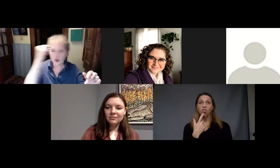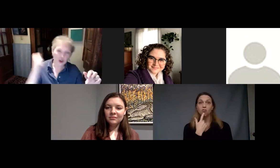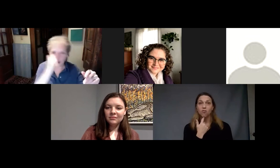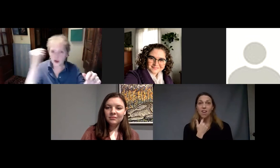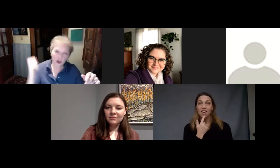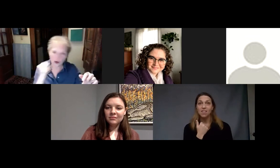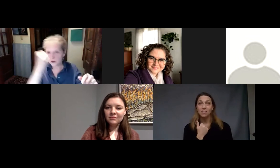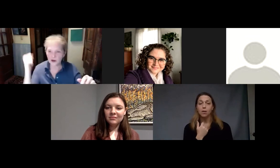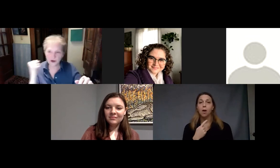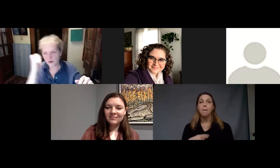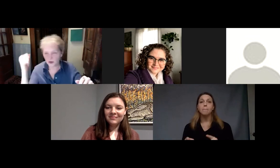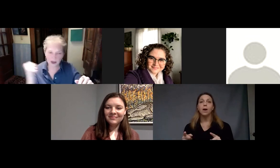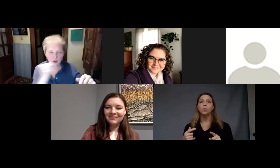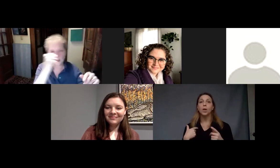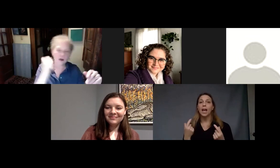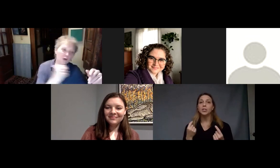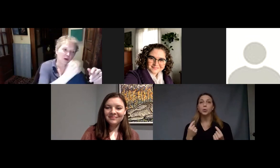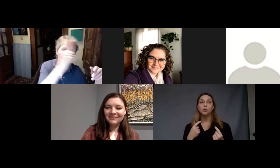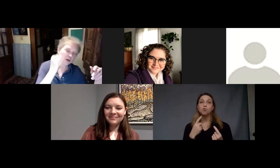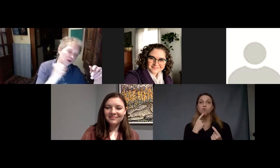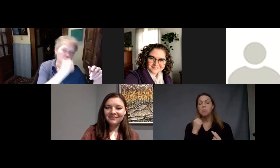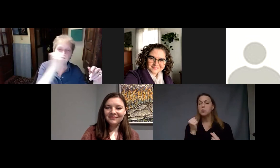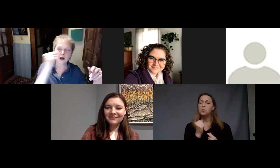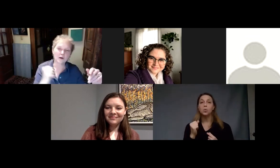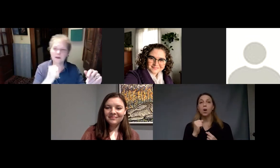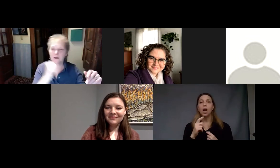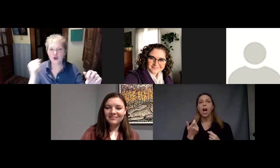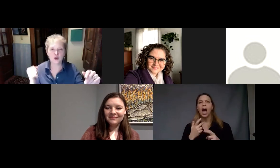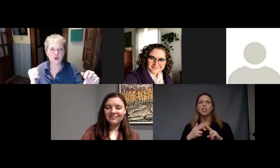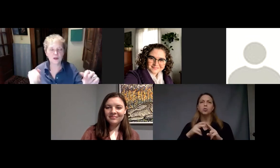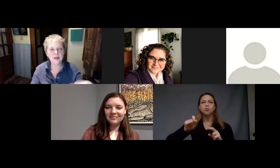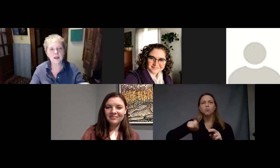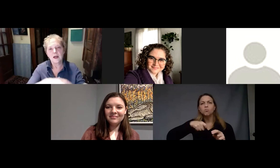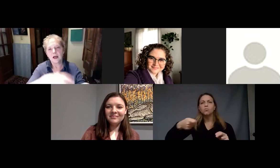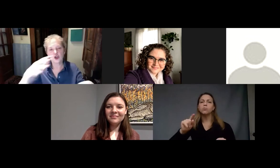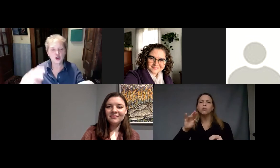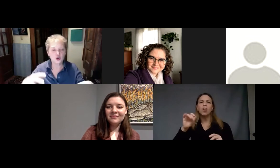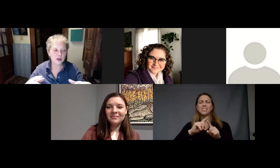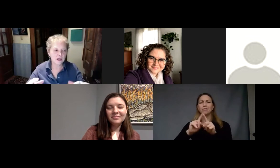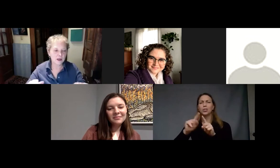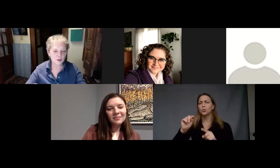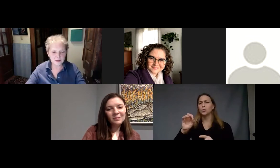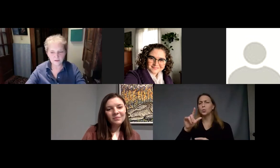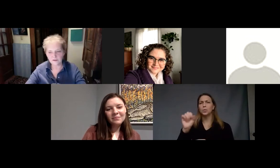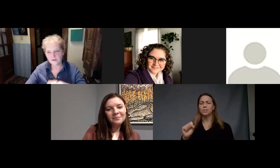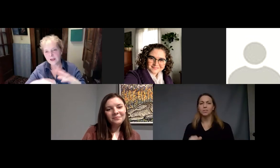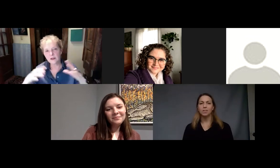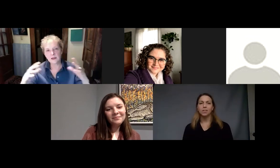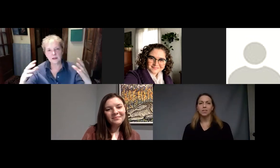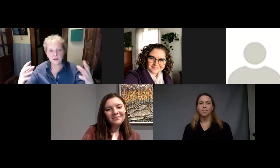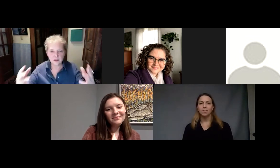swooshed you know the paint around with I use trowels and tools I enjoy almost a